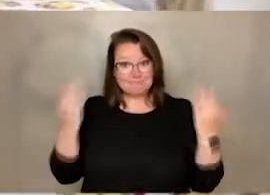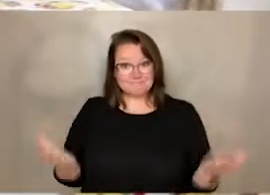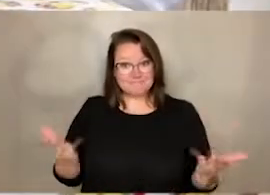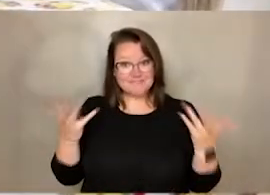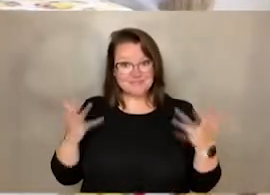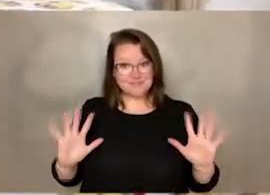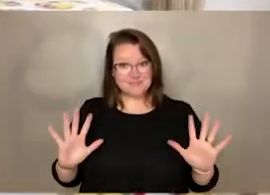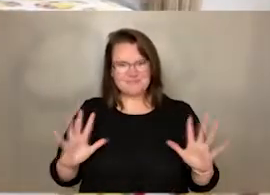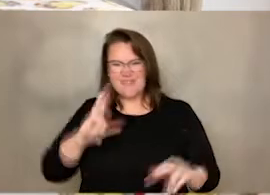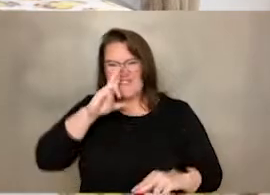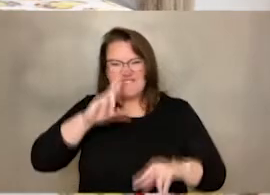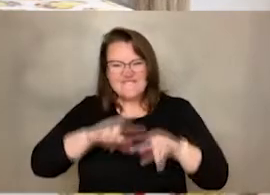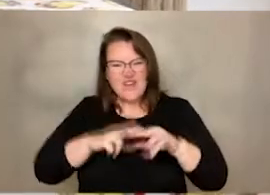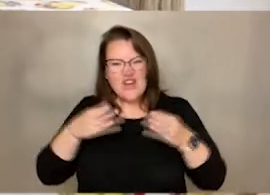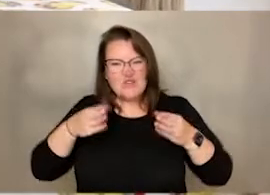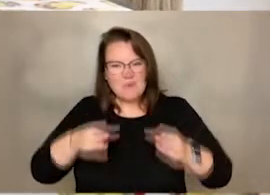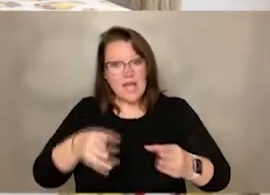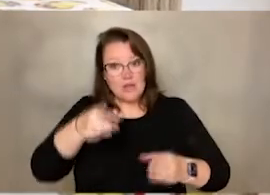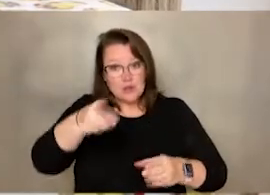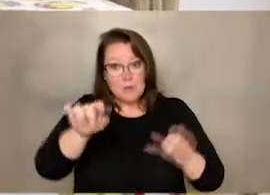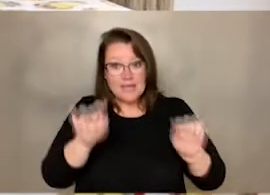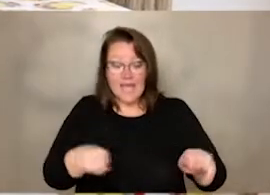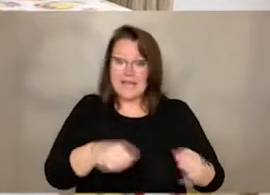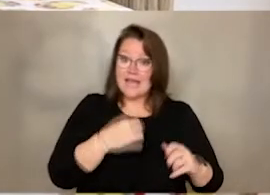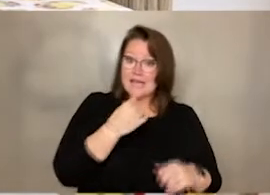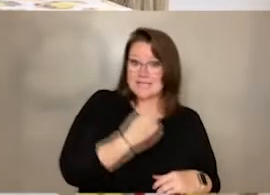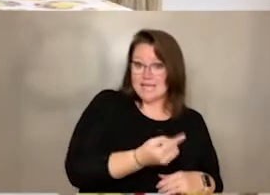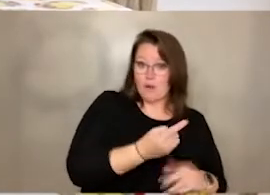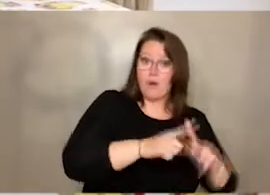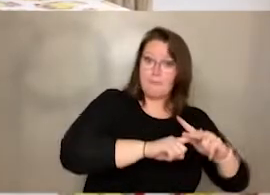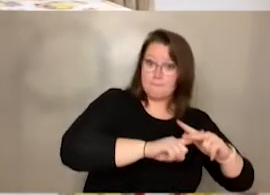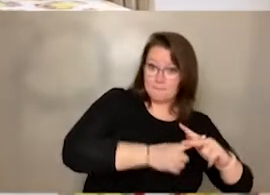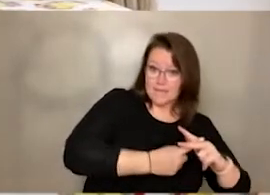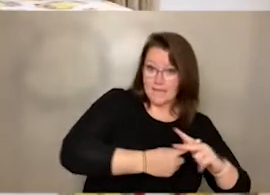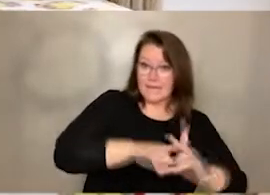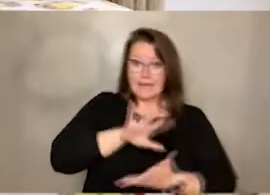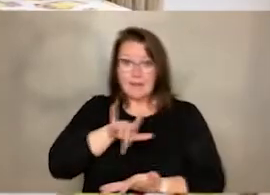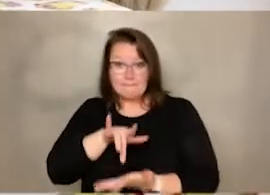This is a fun way to be able to tell the beginning, middle, end of a story.